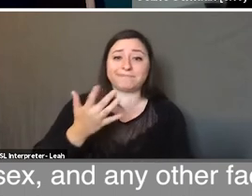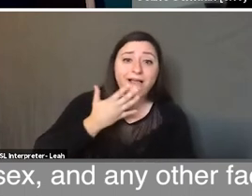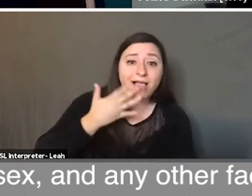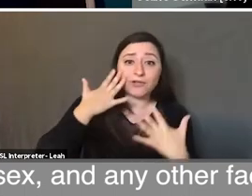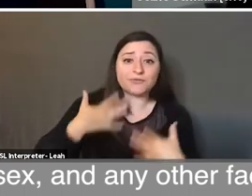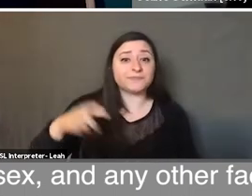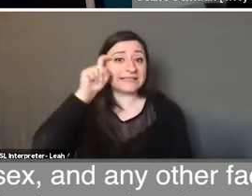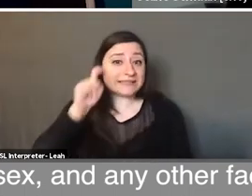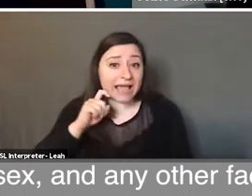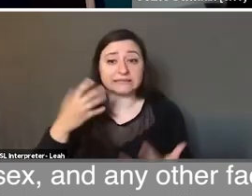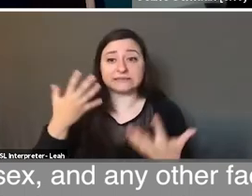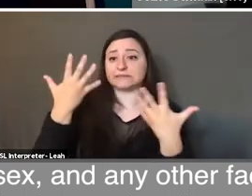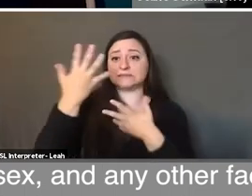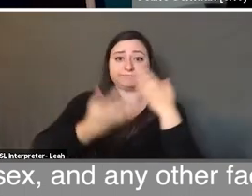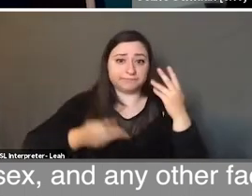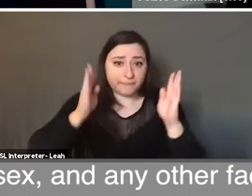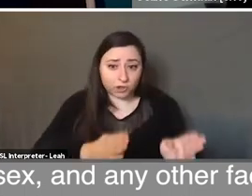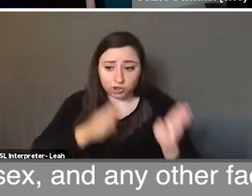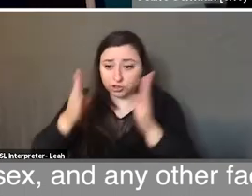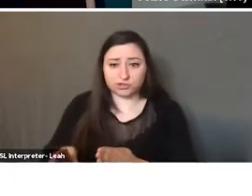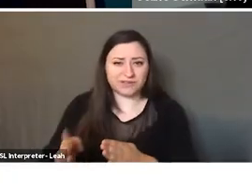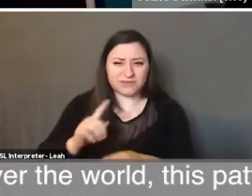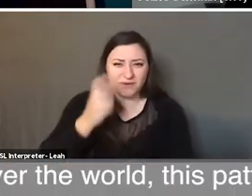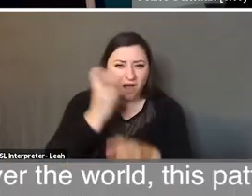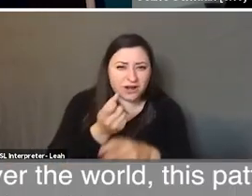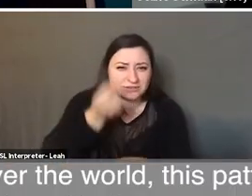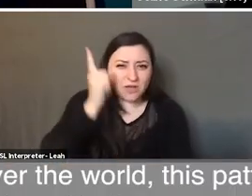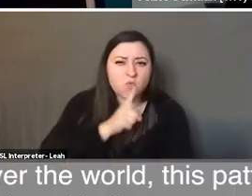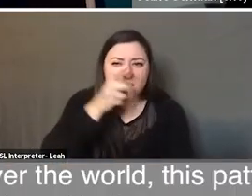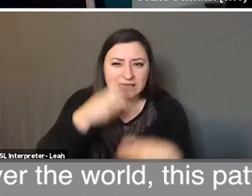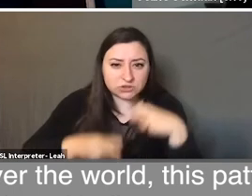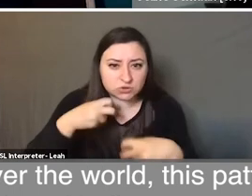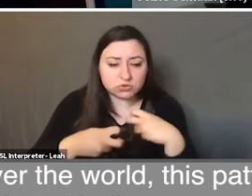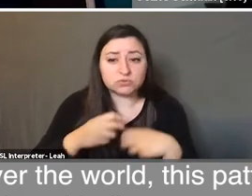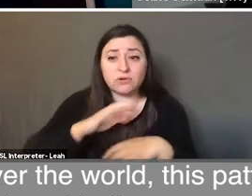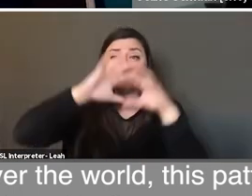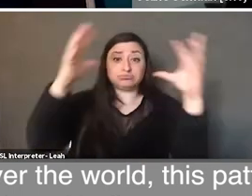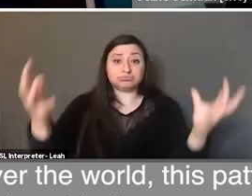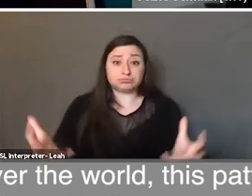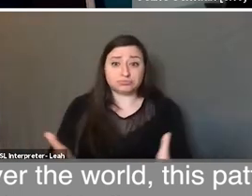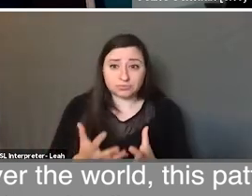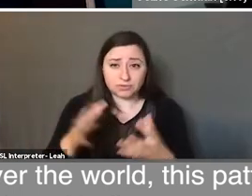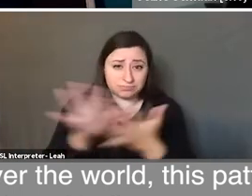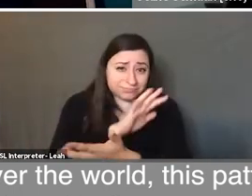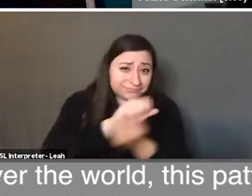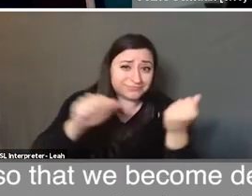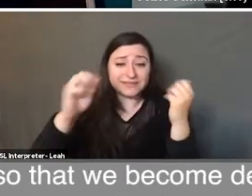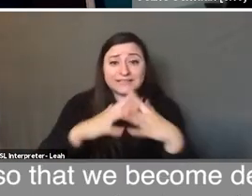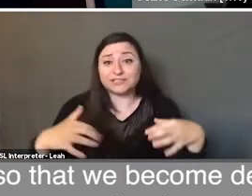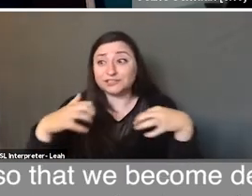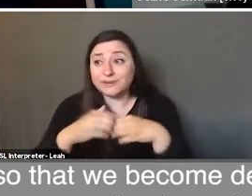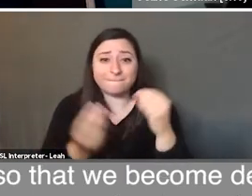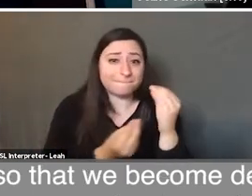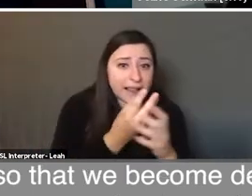other factors so that we don't see what the real issue is. All over the world, this pattern of disruption of indigenous species of